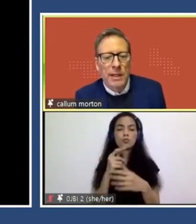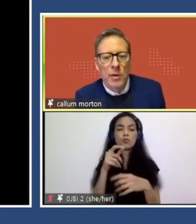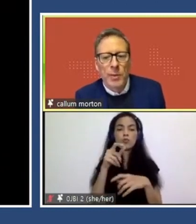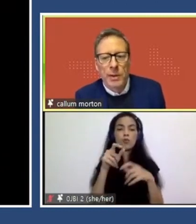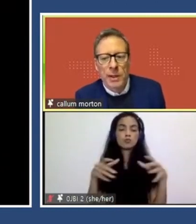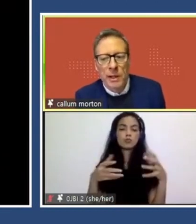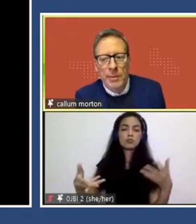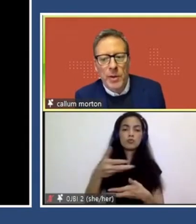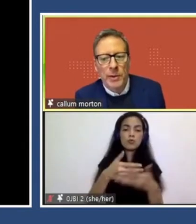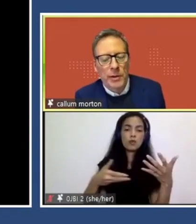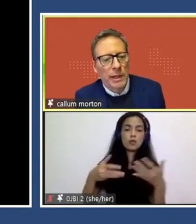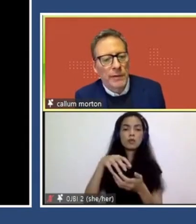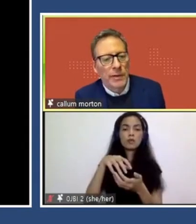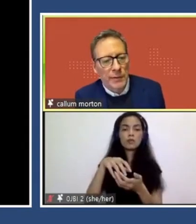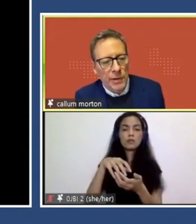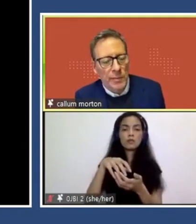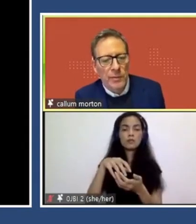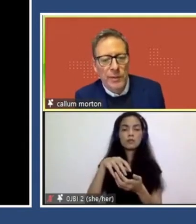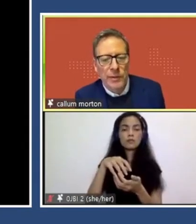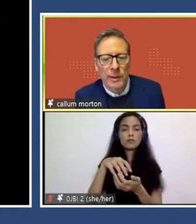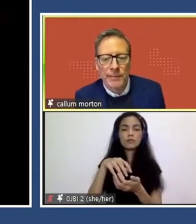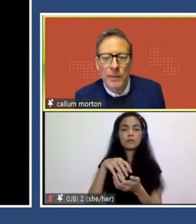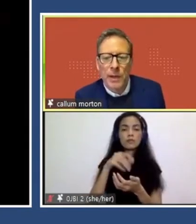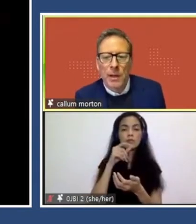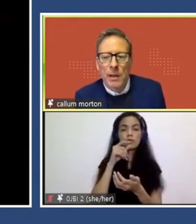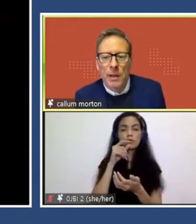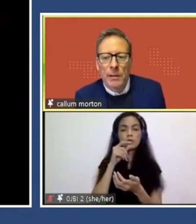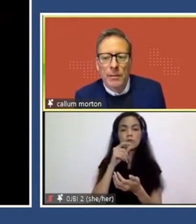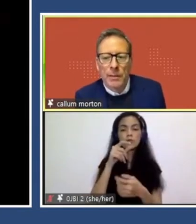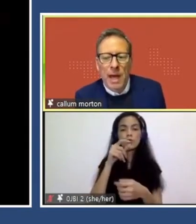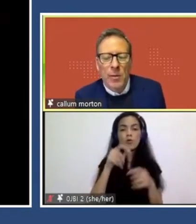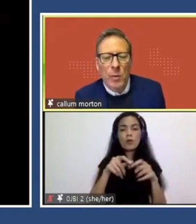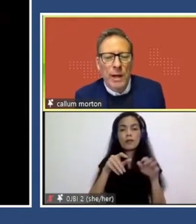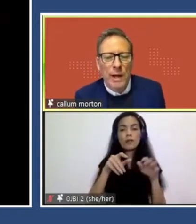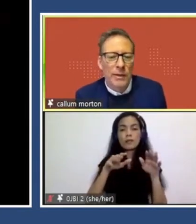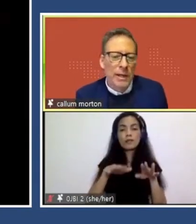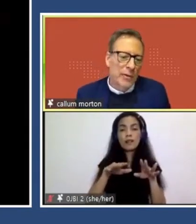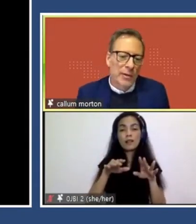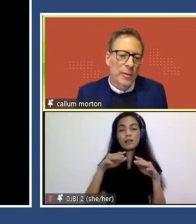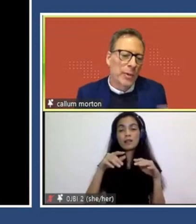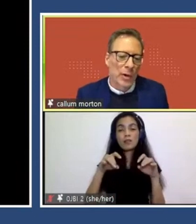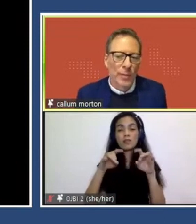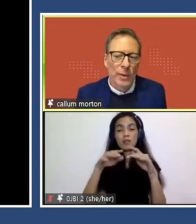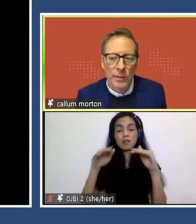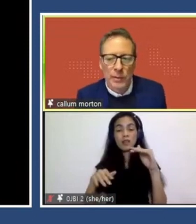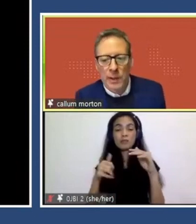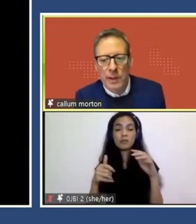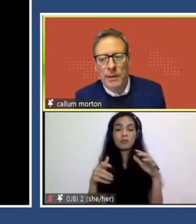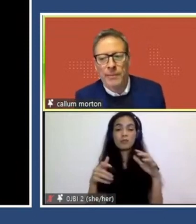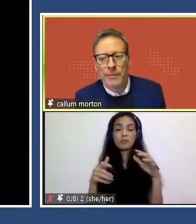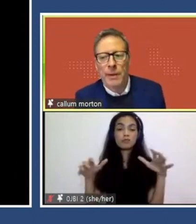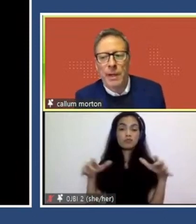P in open, uh, is a purple and green of the suffragette movement. Um, and, and it deconstructs the word